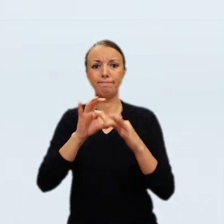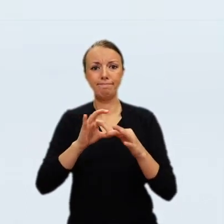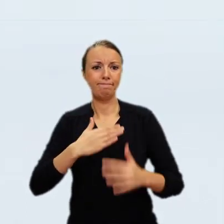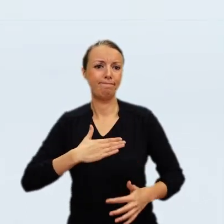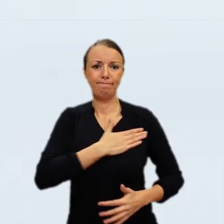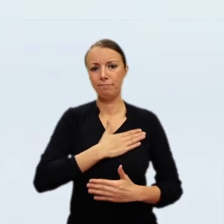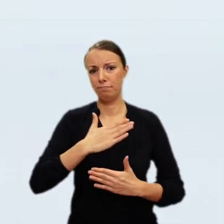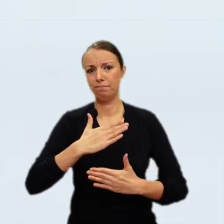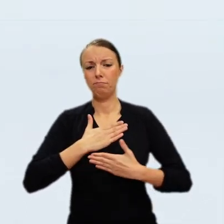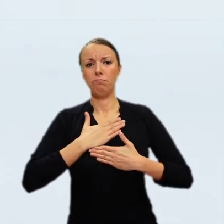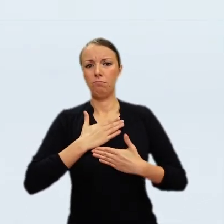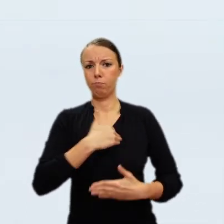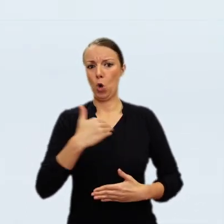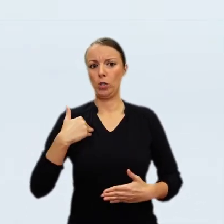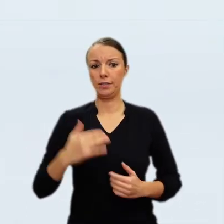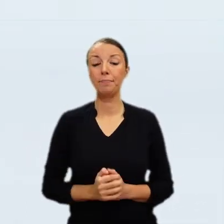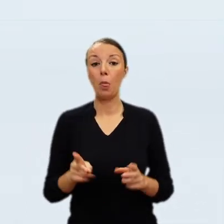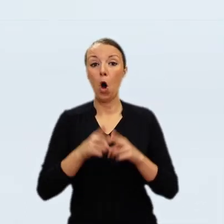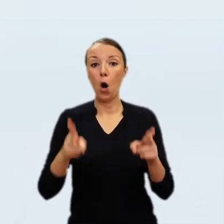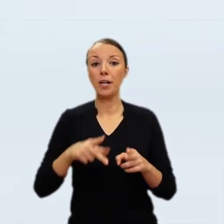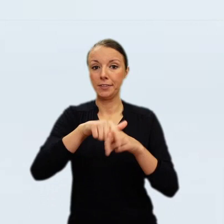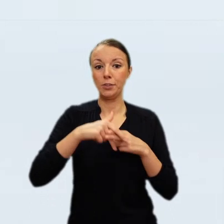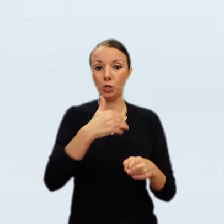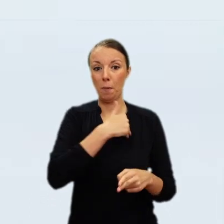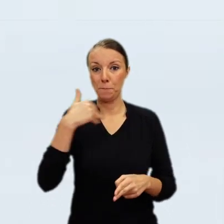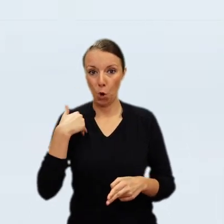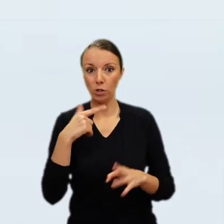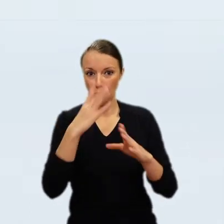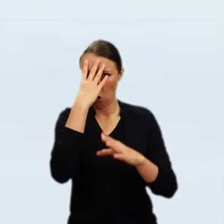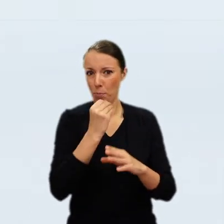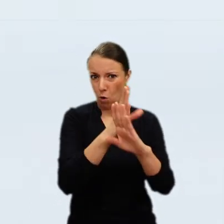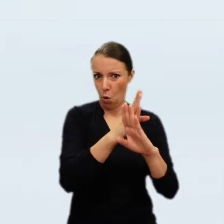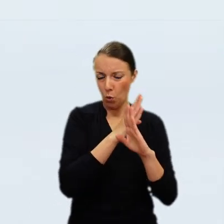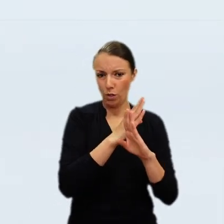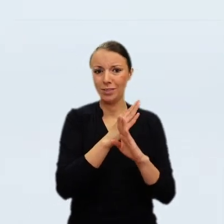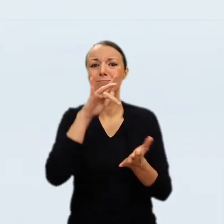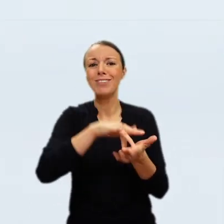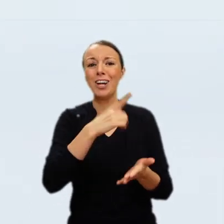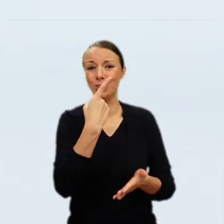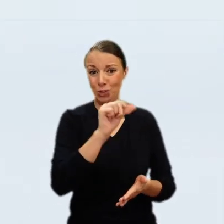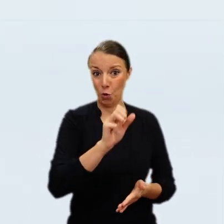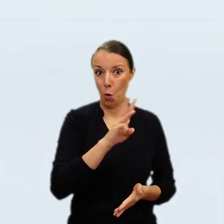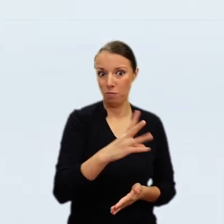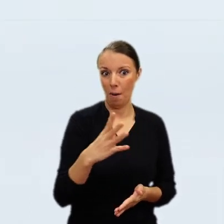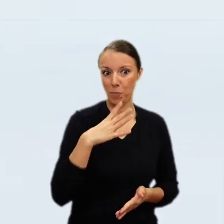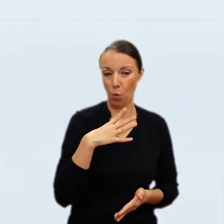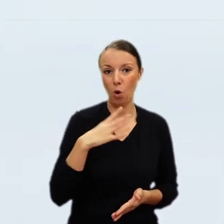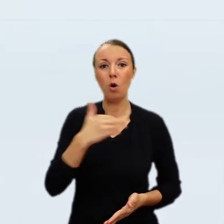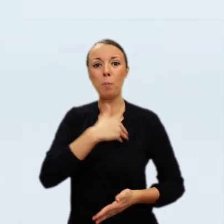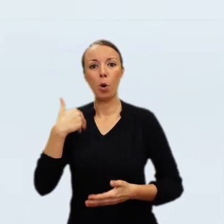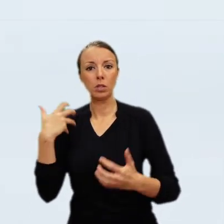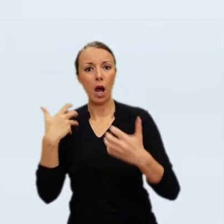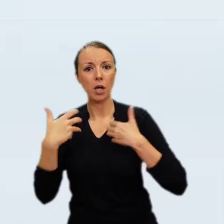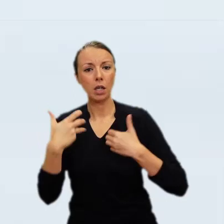thought that a reasonable price would be between 80,000 and 100,000 pounds but he and Tarnowski ultimately agreed that